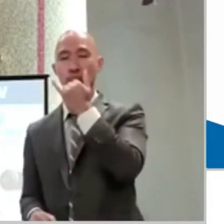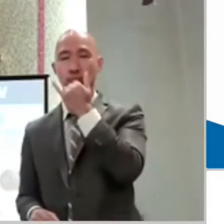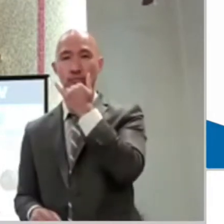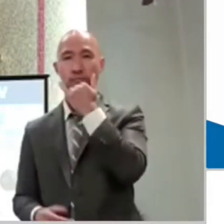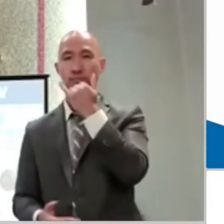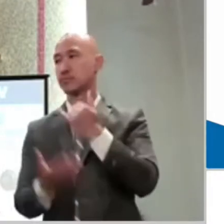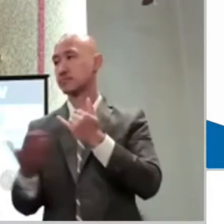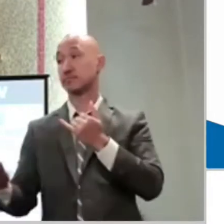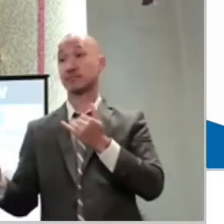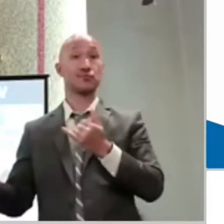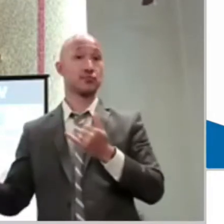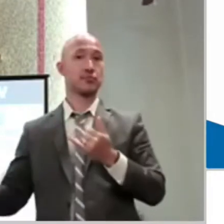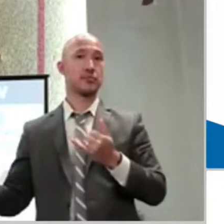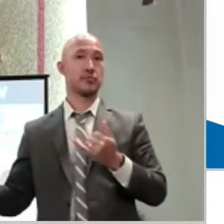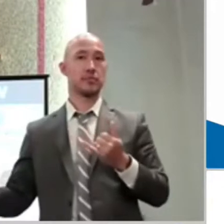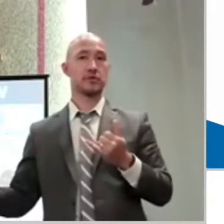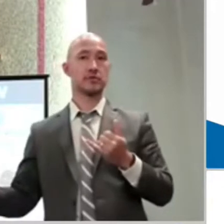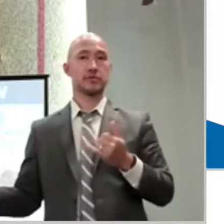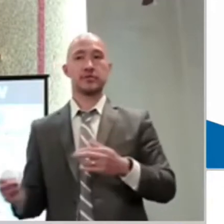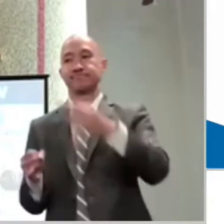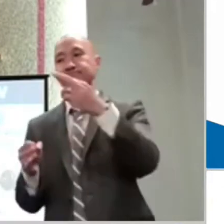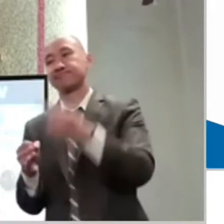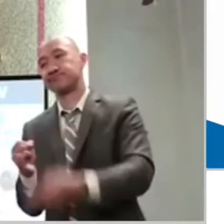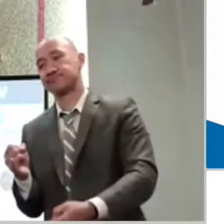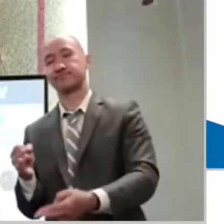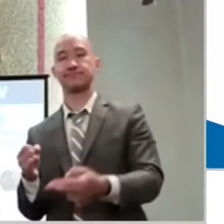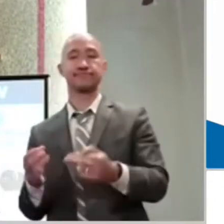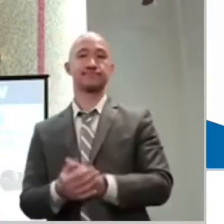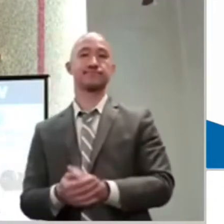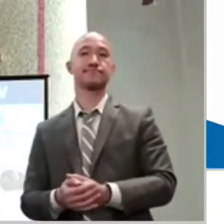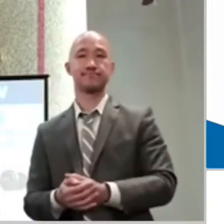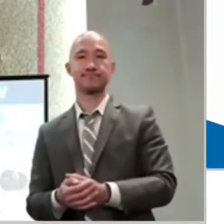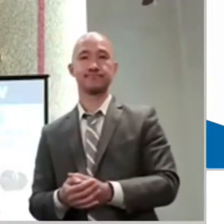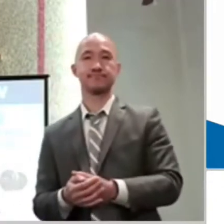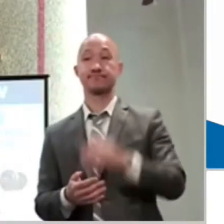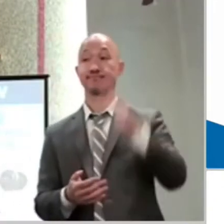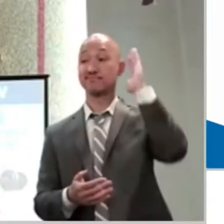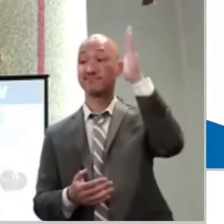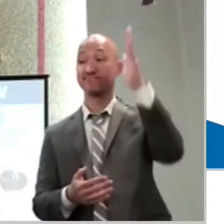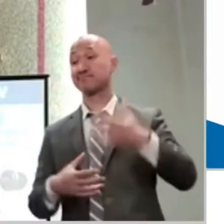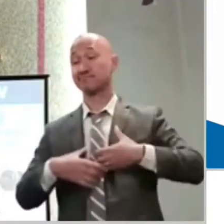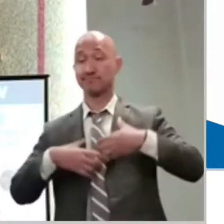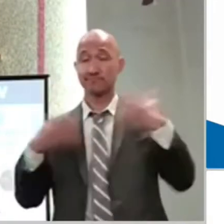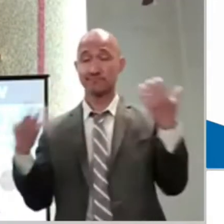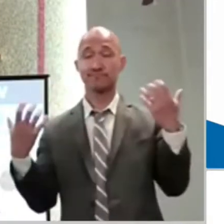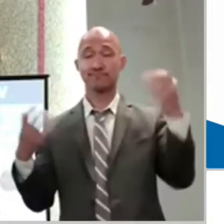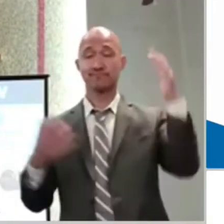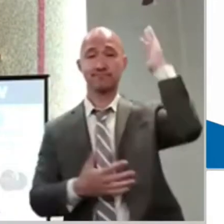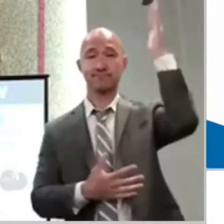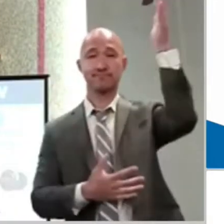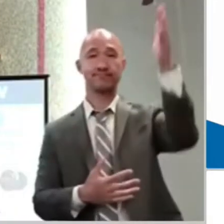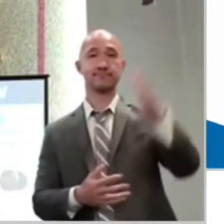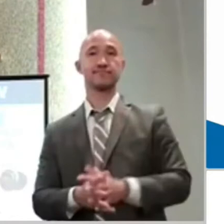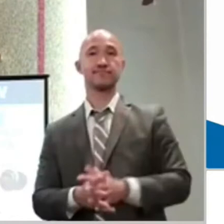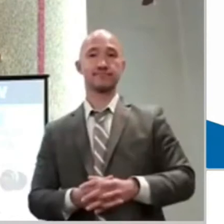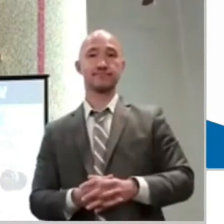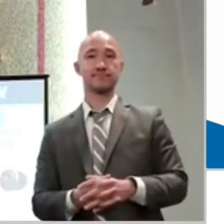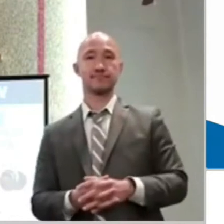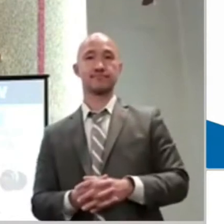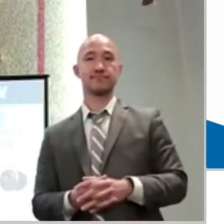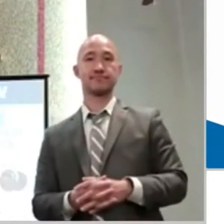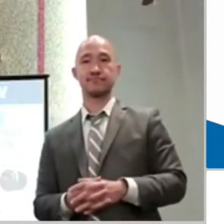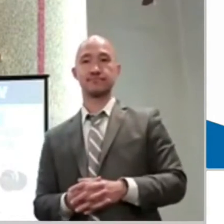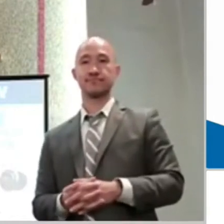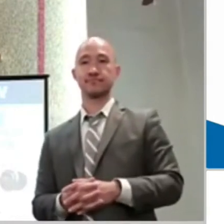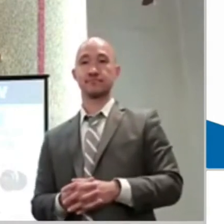is the focus of it? Here, the Father's faith was placed in the disciples. Maybe it was